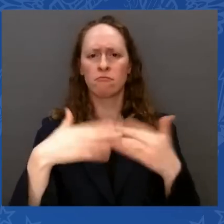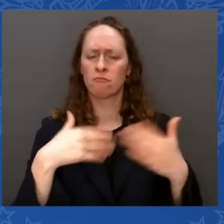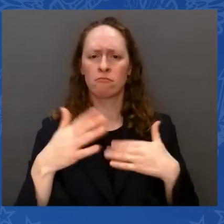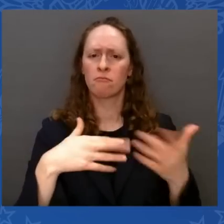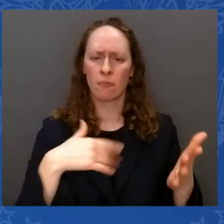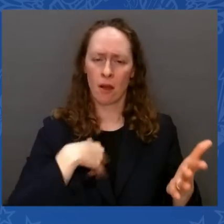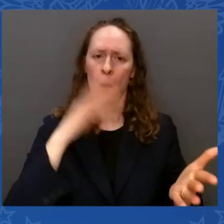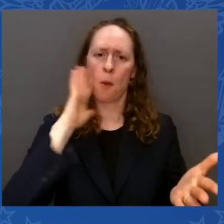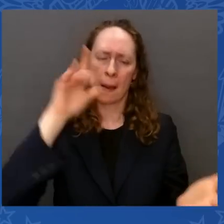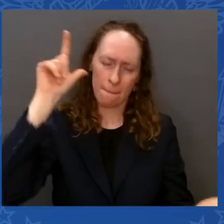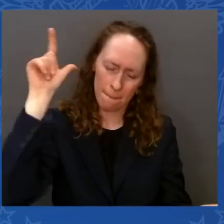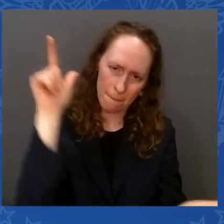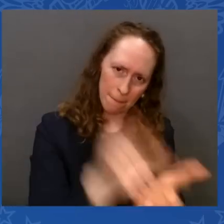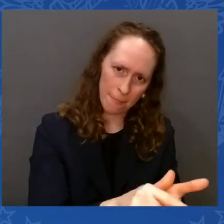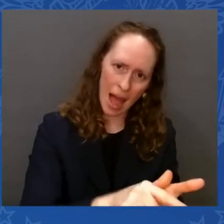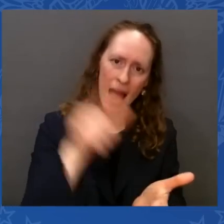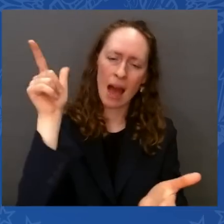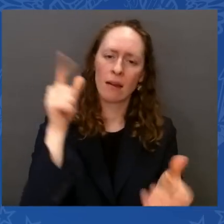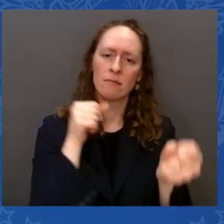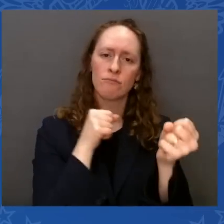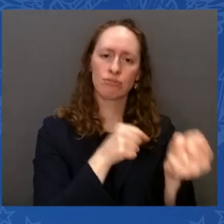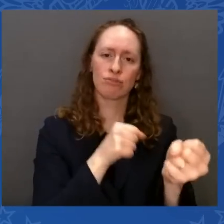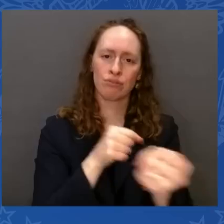And high-capacity magazines.